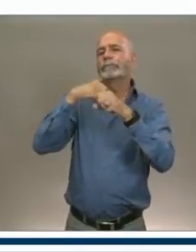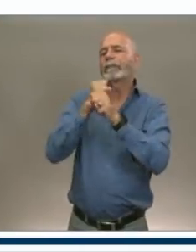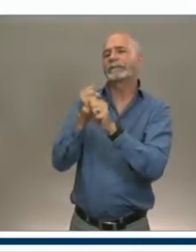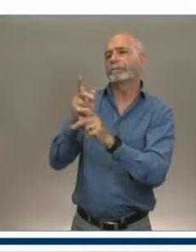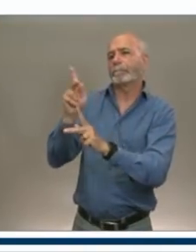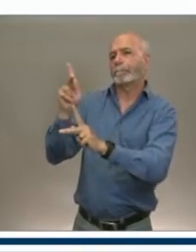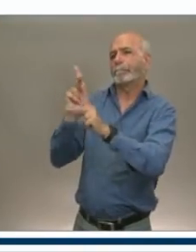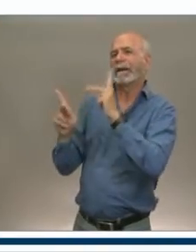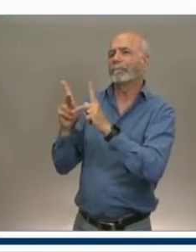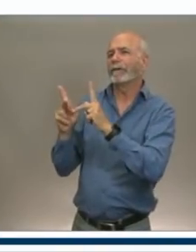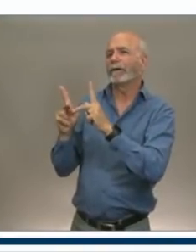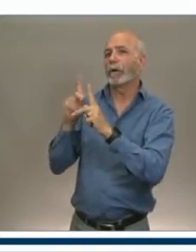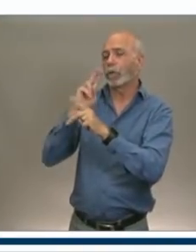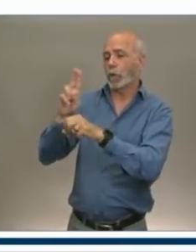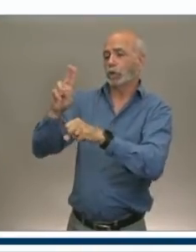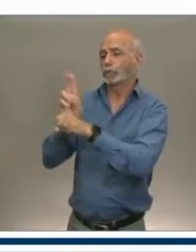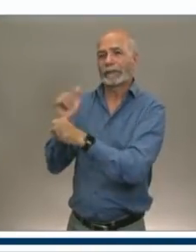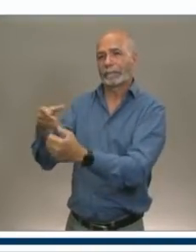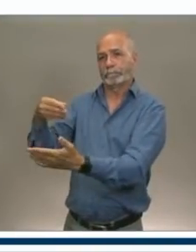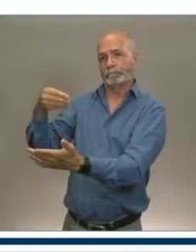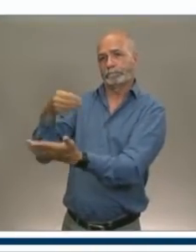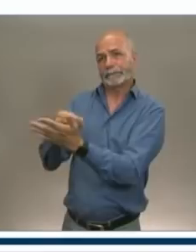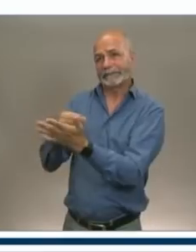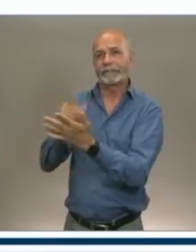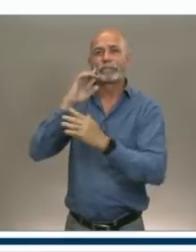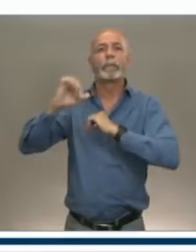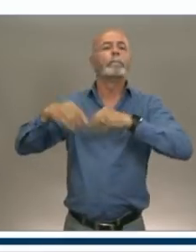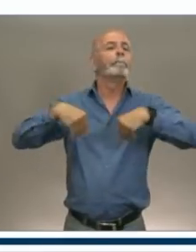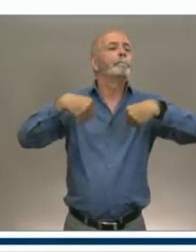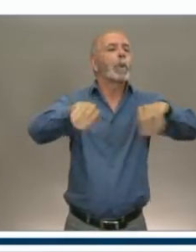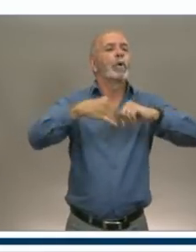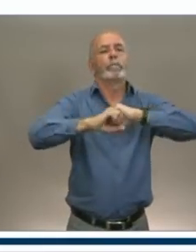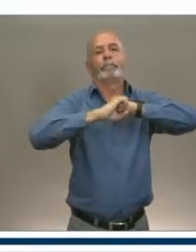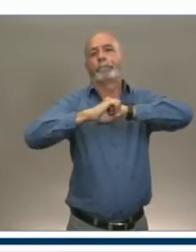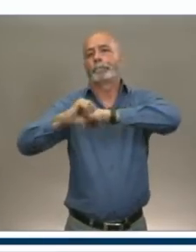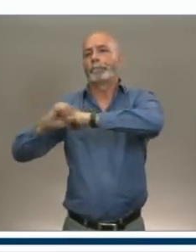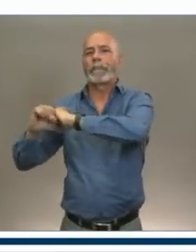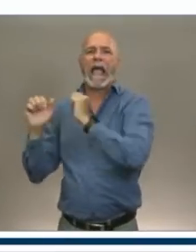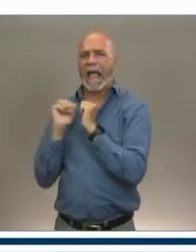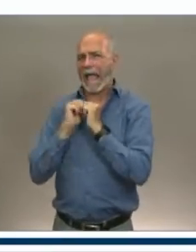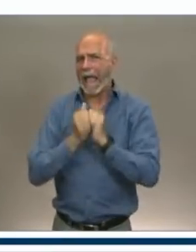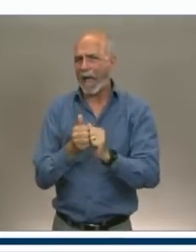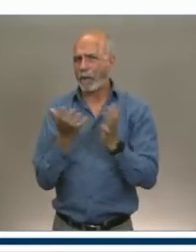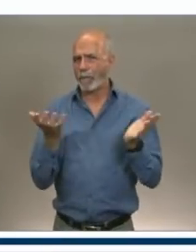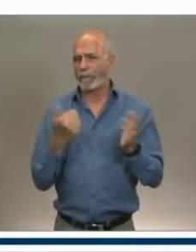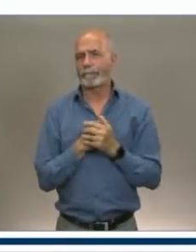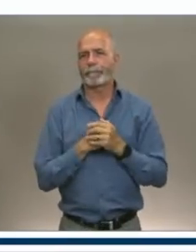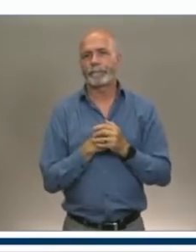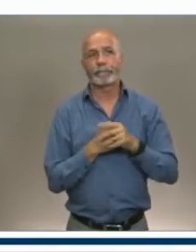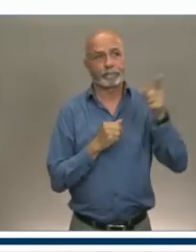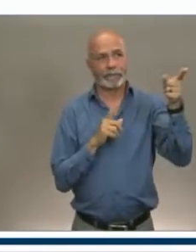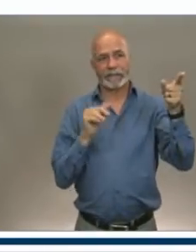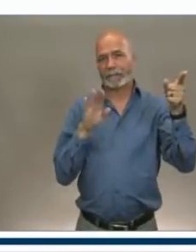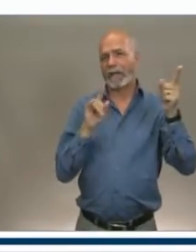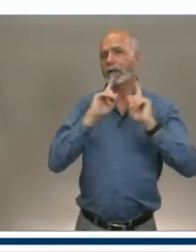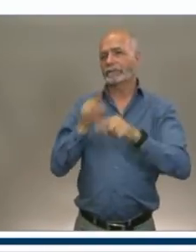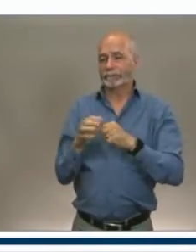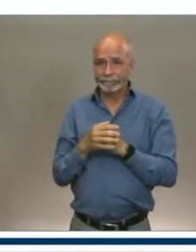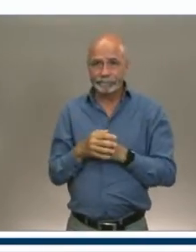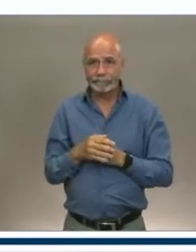purposes? The, you know, I'm taking the, I'm rolling, we're going to roll the money out up front.